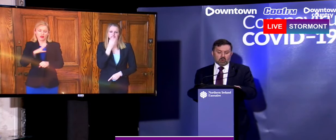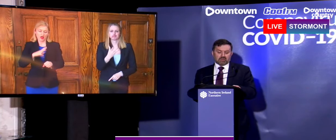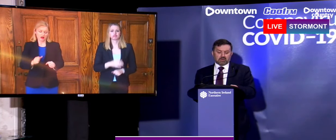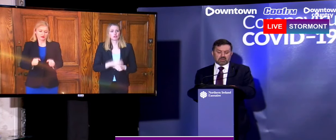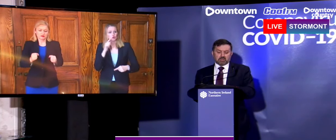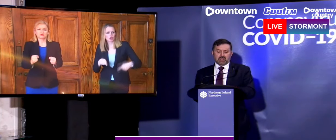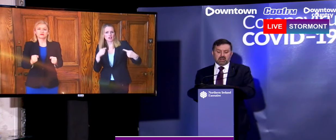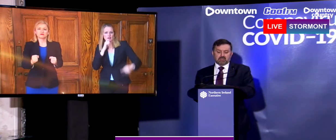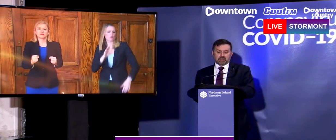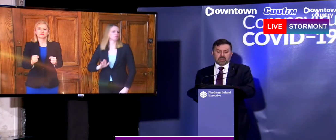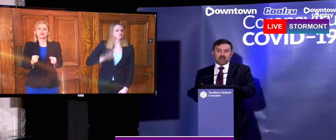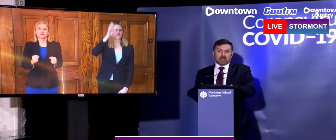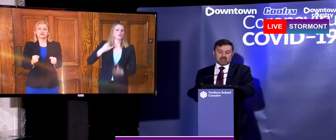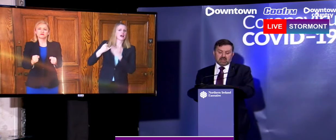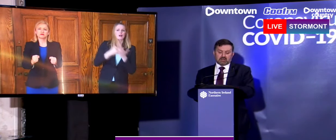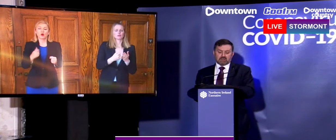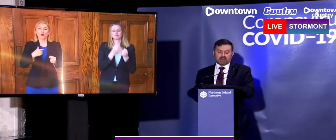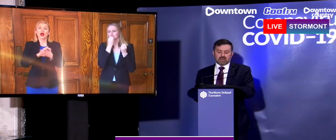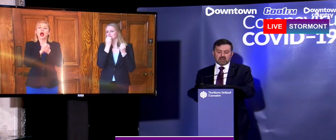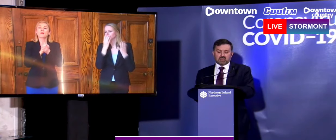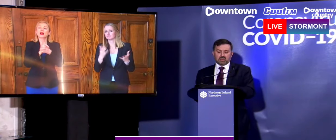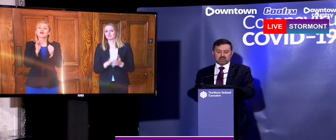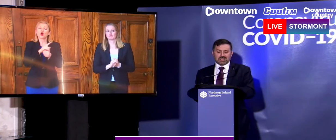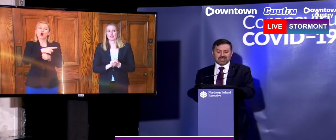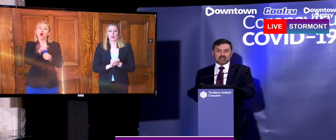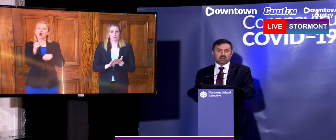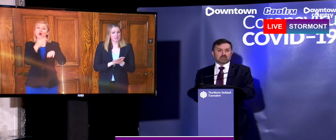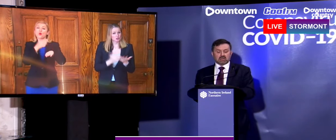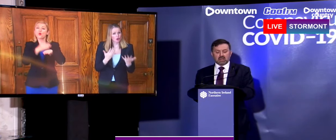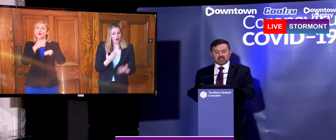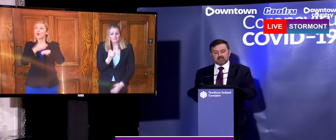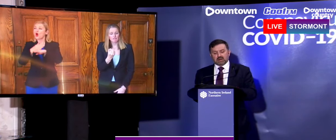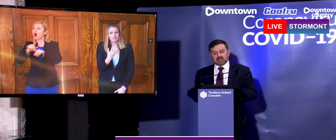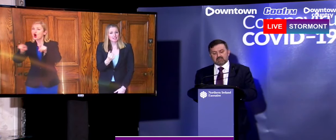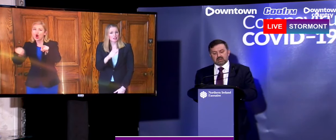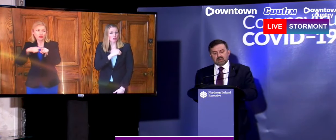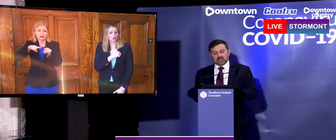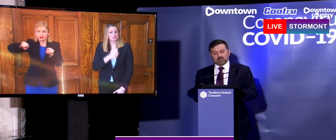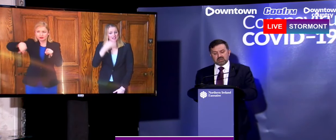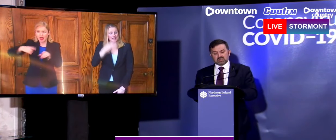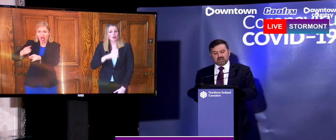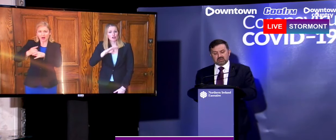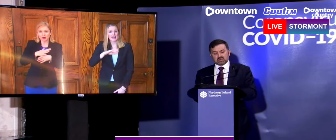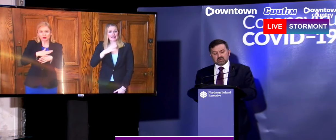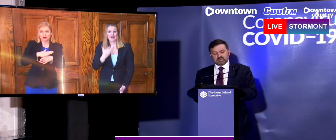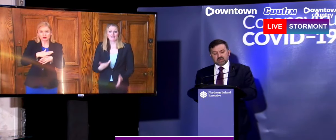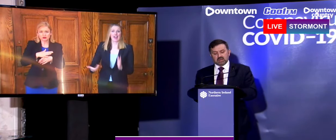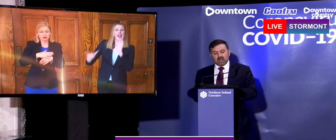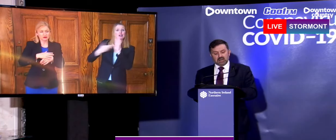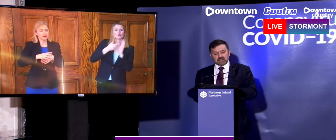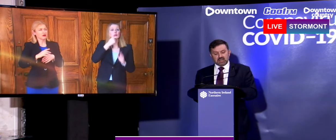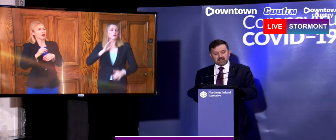The workforce appeal has led to 15,895 expressions of interest